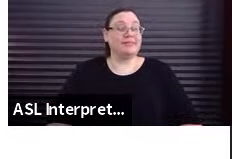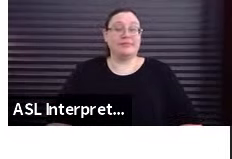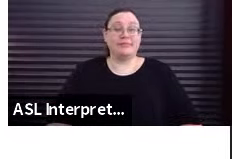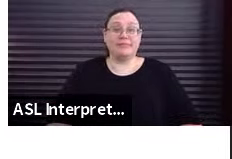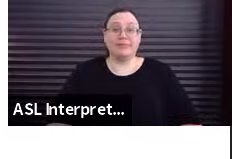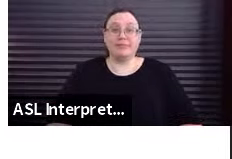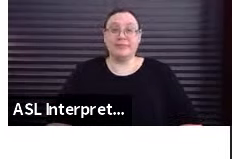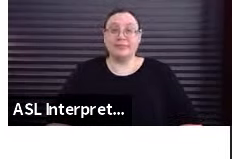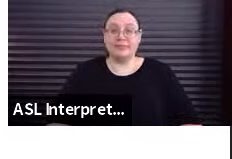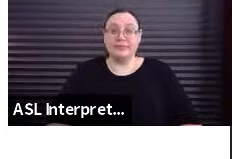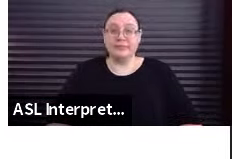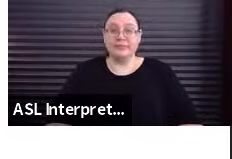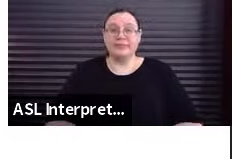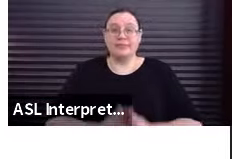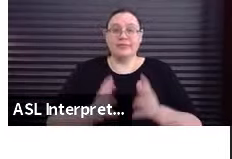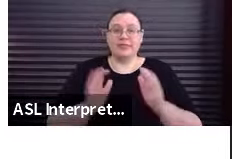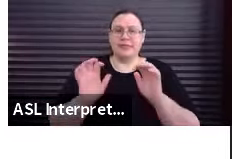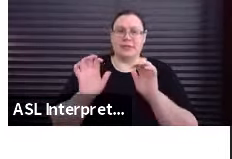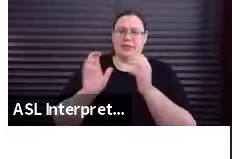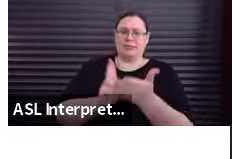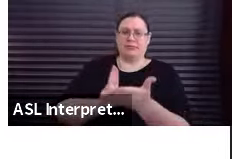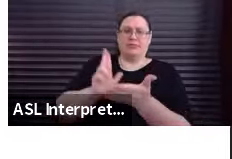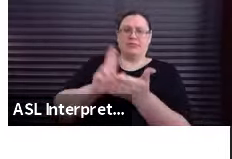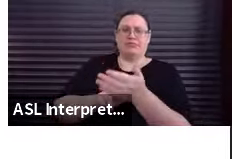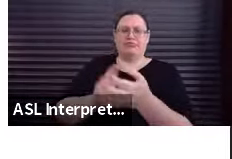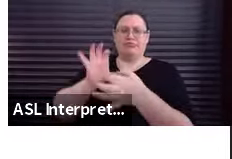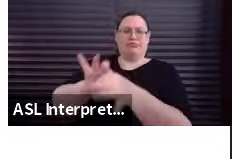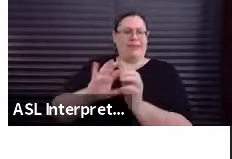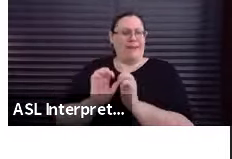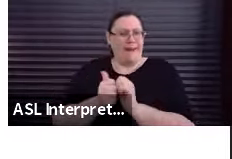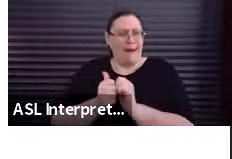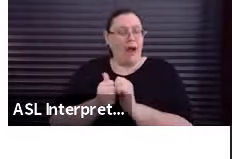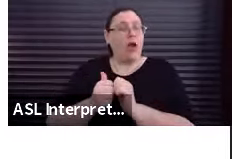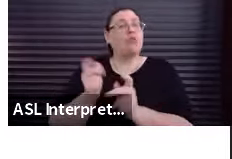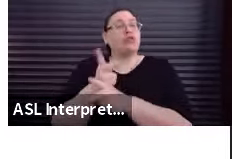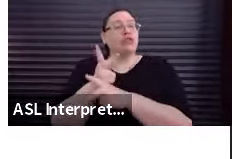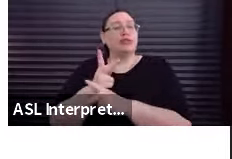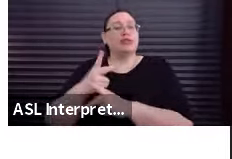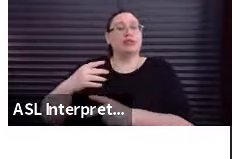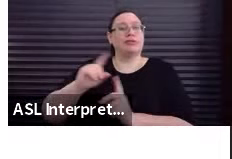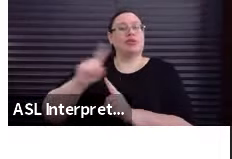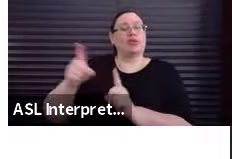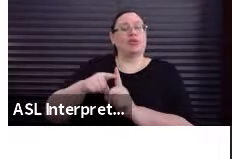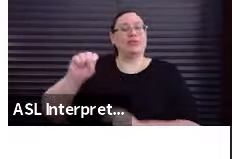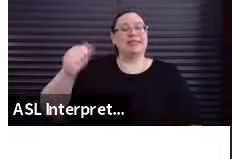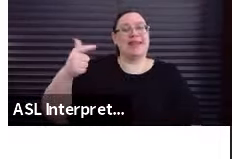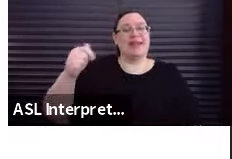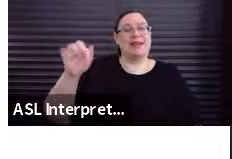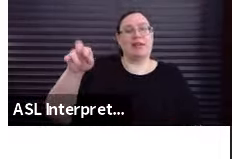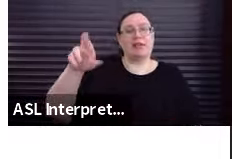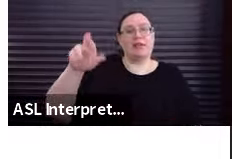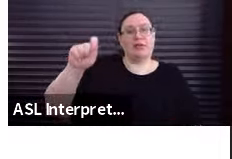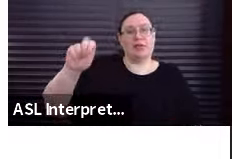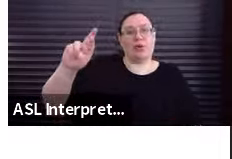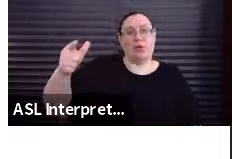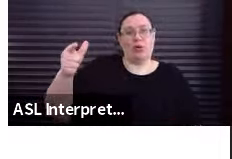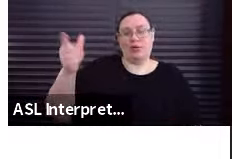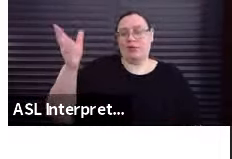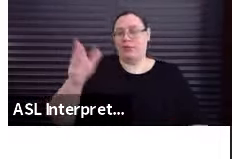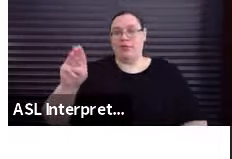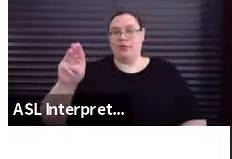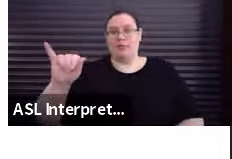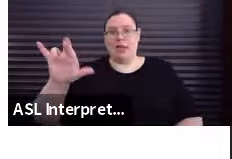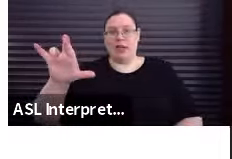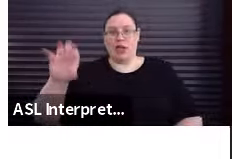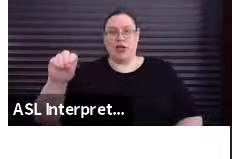So how do you sign up? The producer can apply by visiting sag-aftra.org forward slash micro and completing the